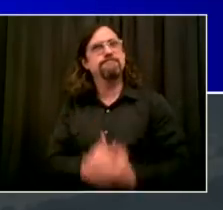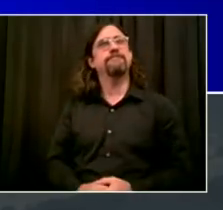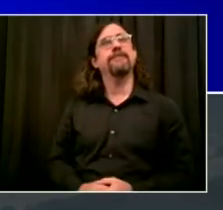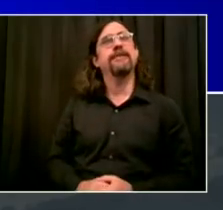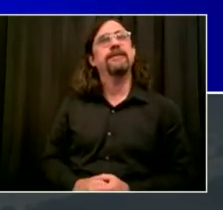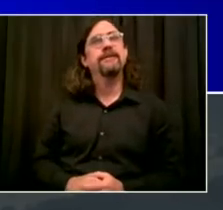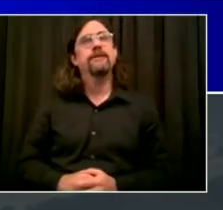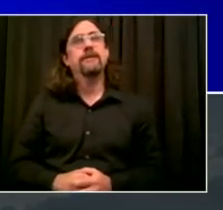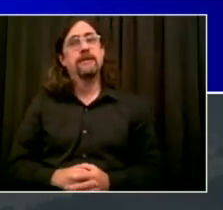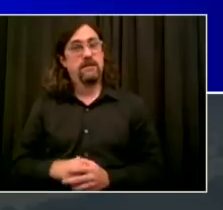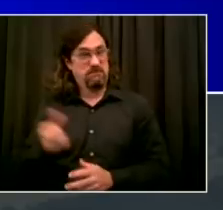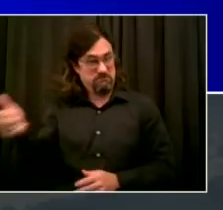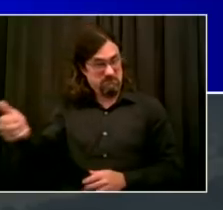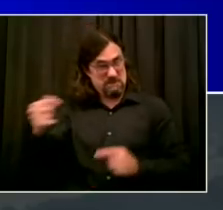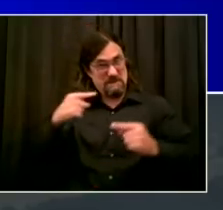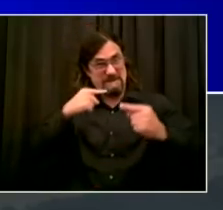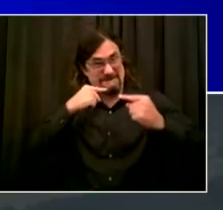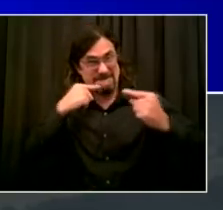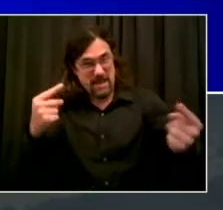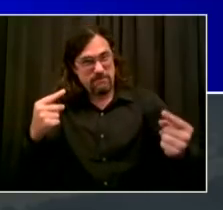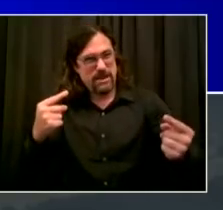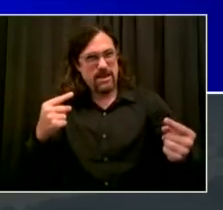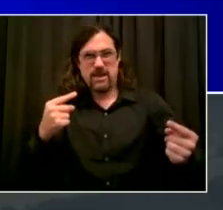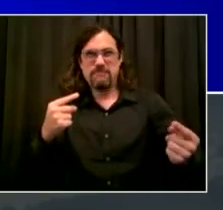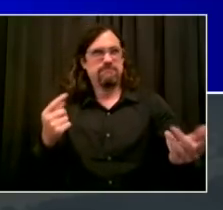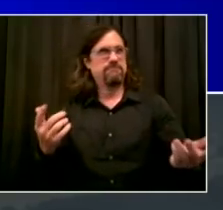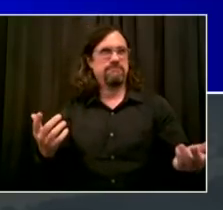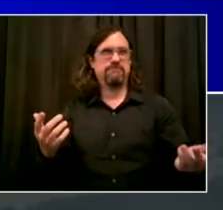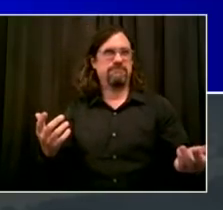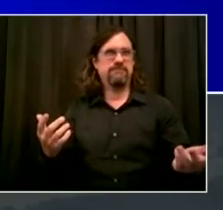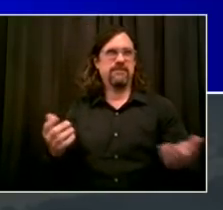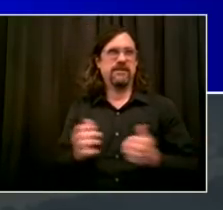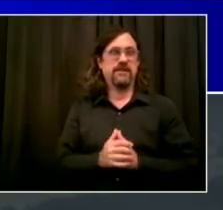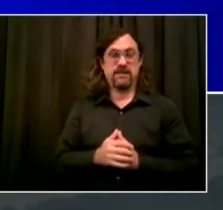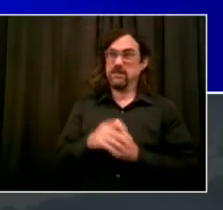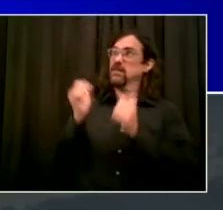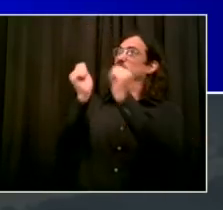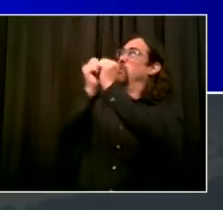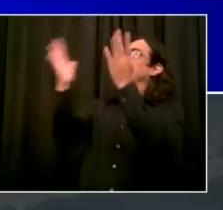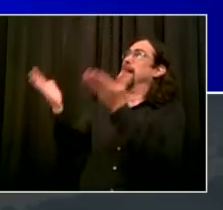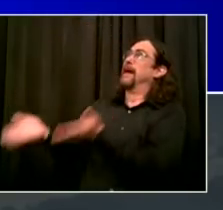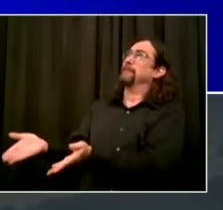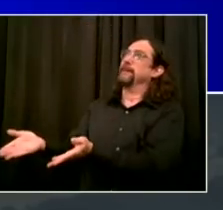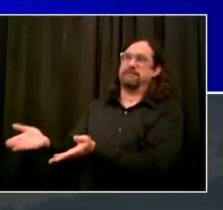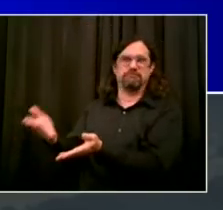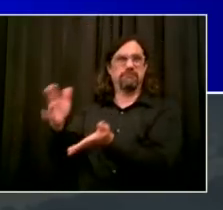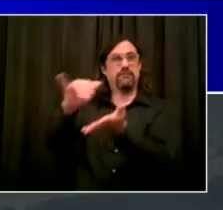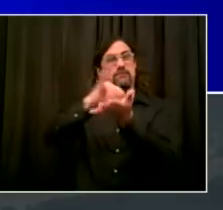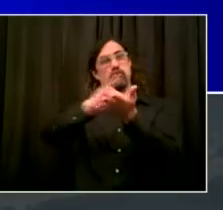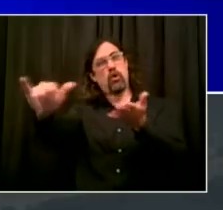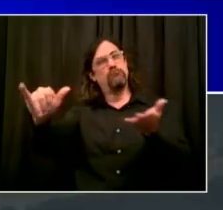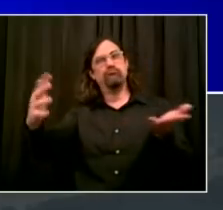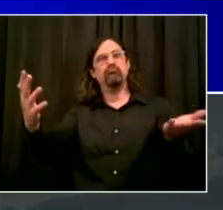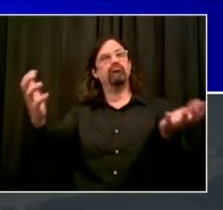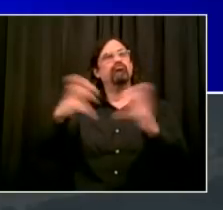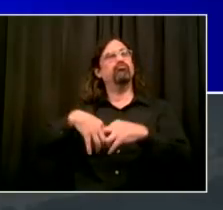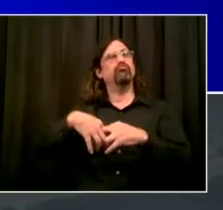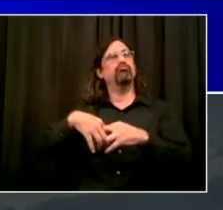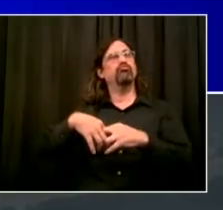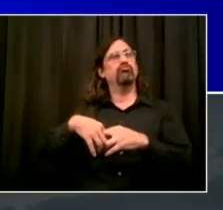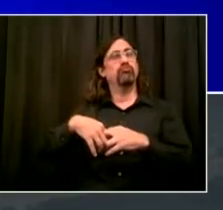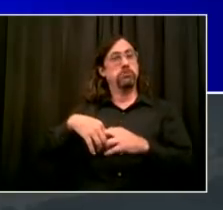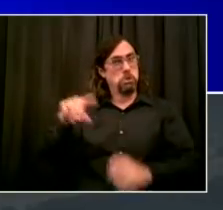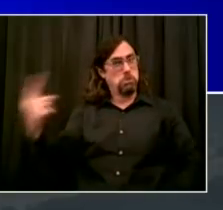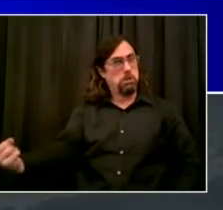There's some other people like Buddy Scotto who make this city work every day and give us hope. And thank God for all of them. And